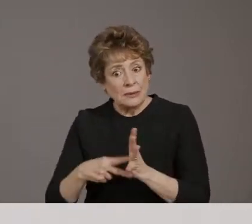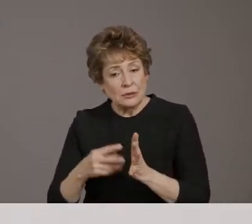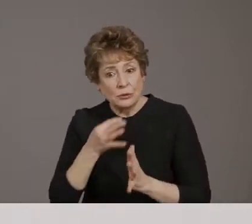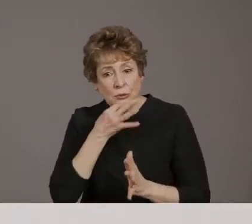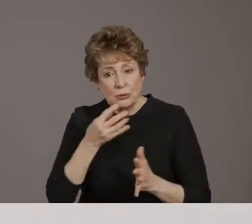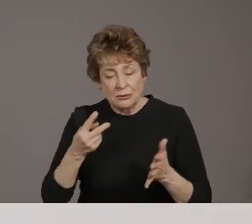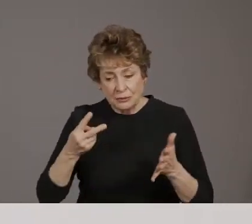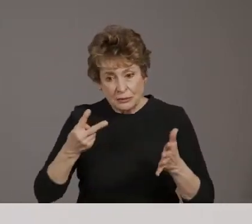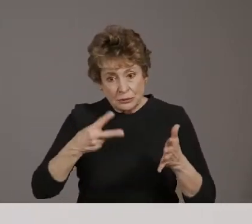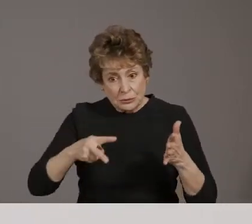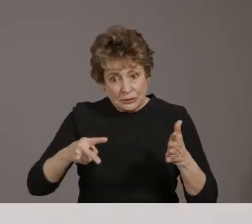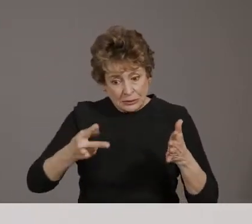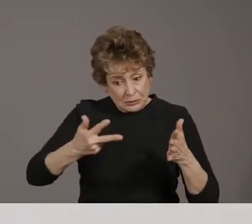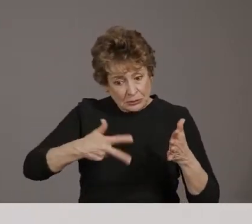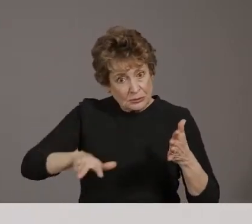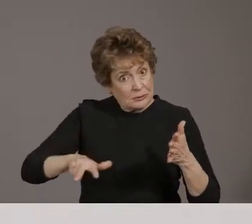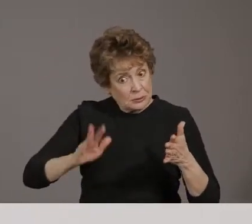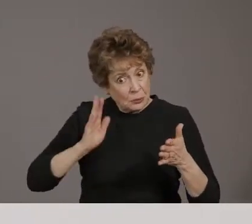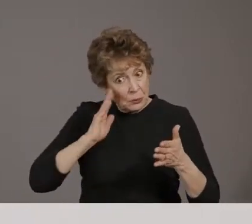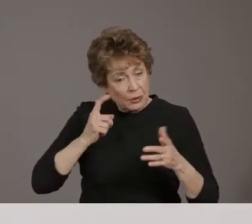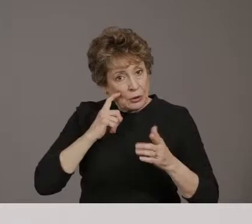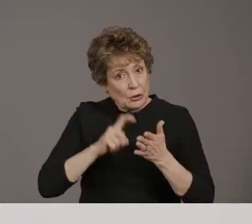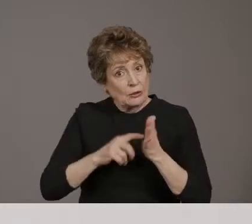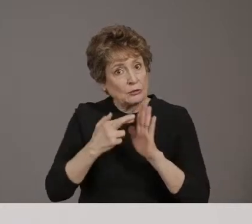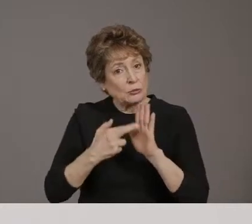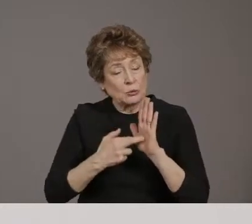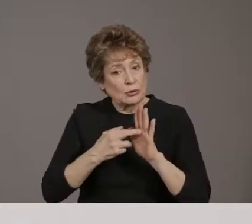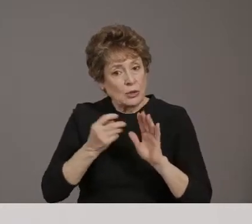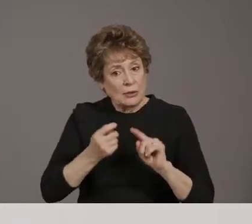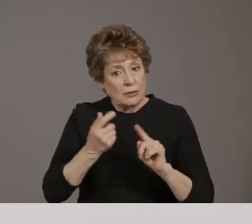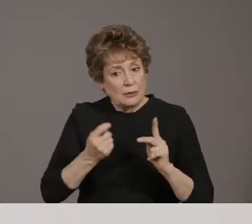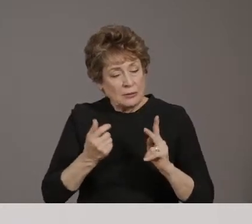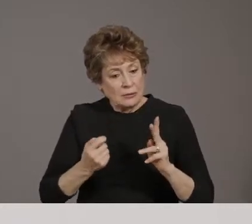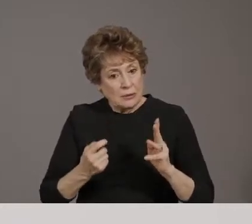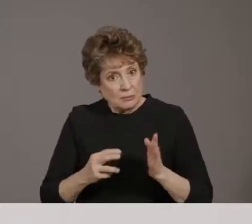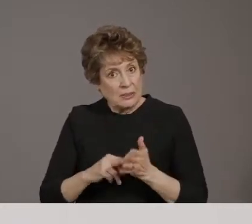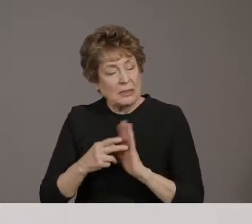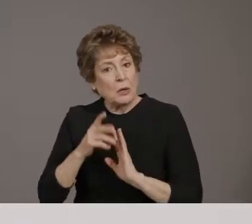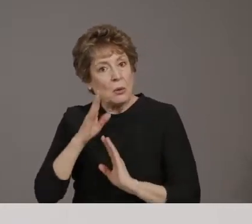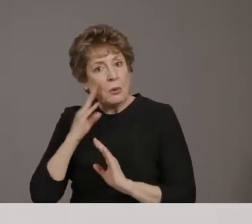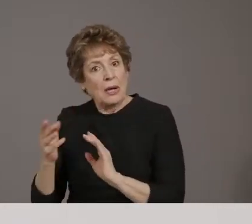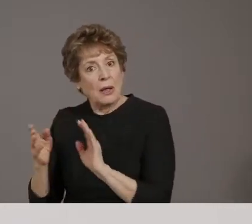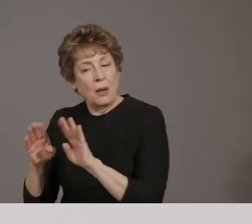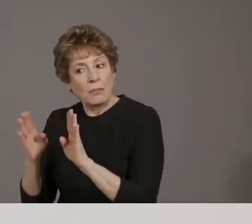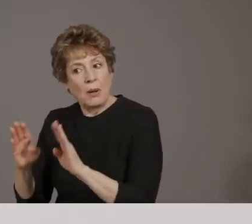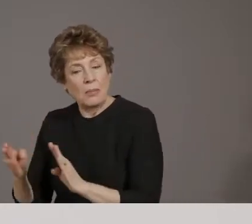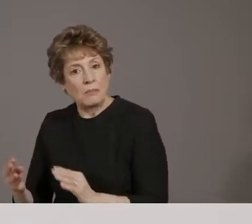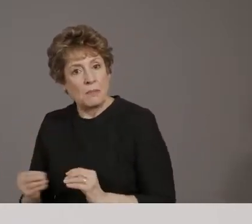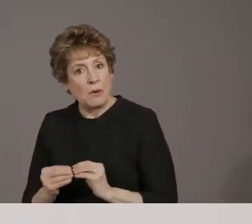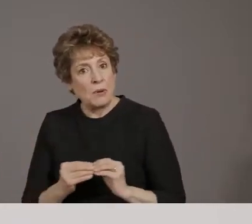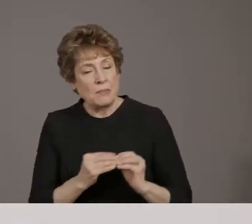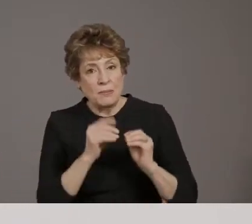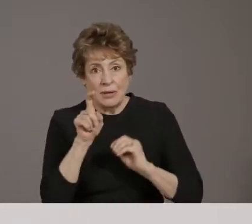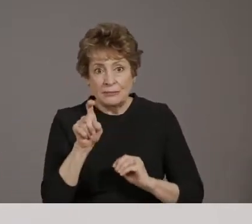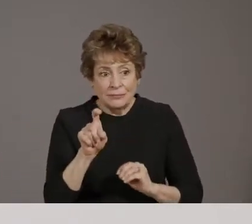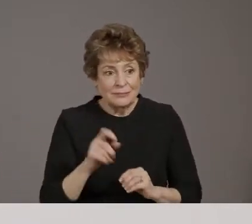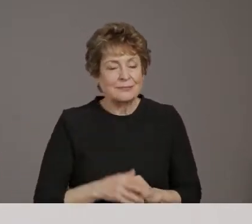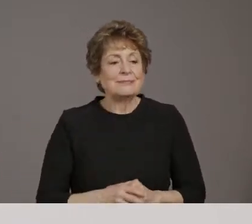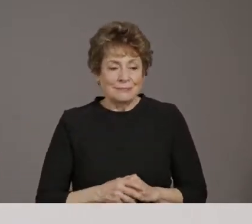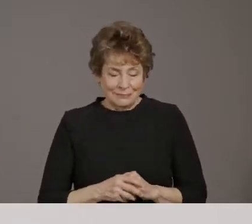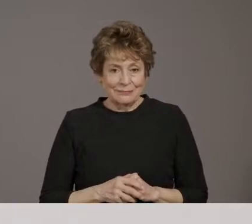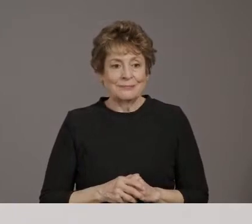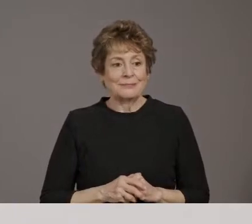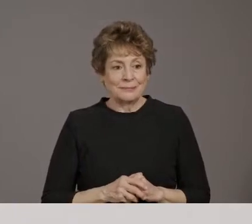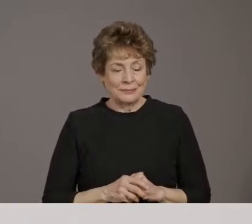numbers continue to decrease. Yeah, so, um, we, we do a look ahead in our, our, our PDF that we